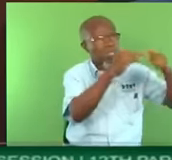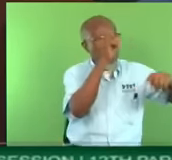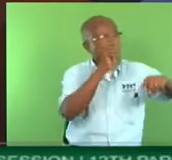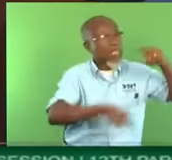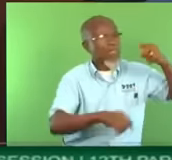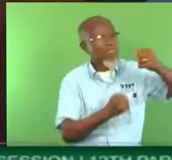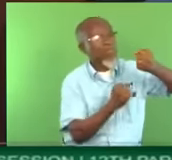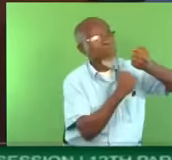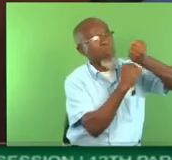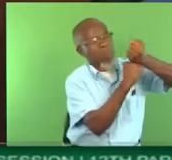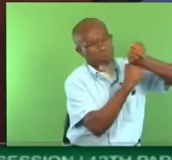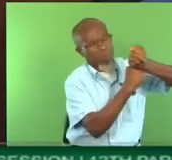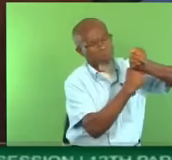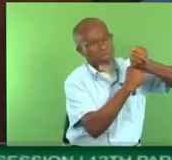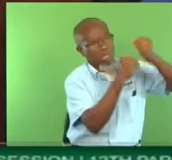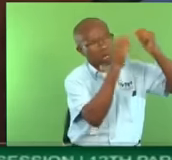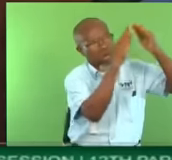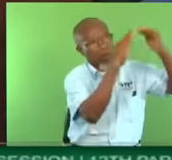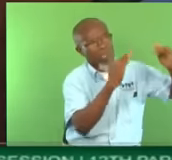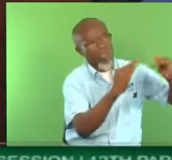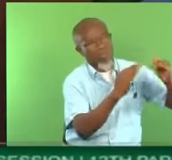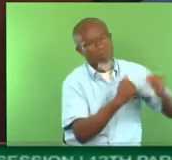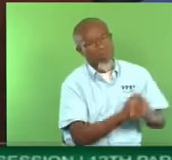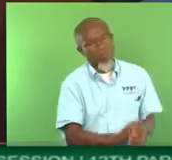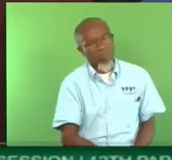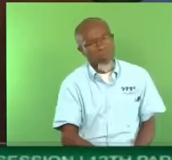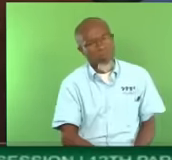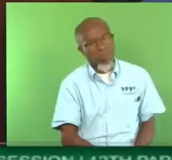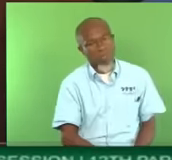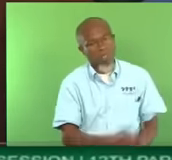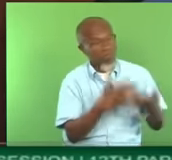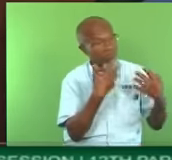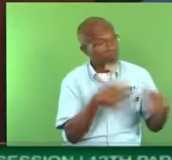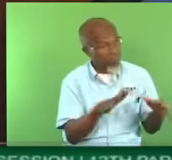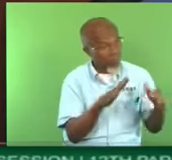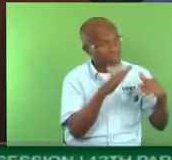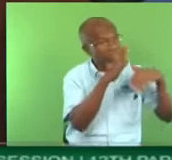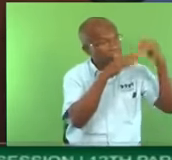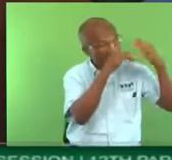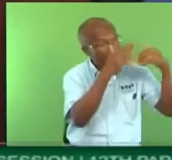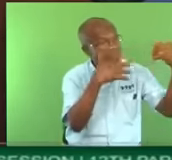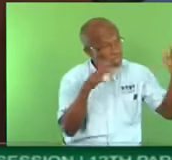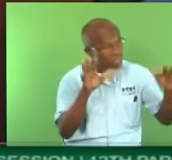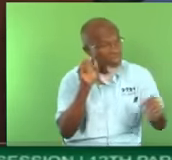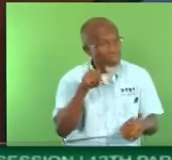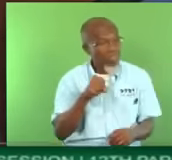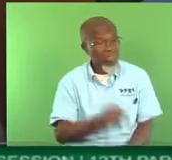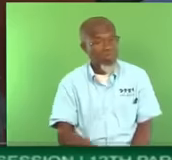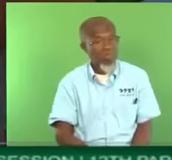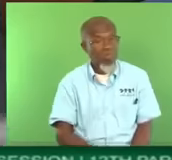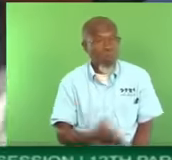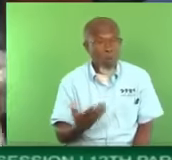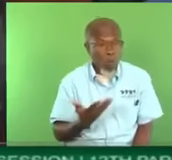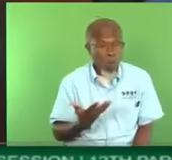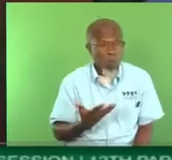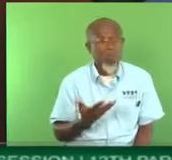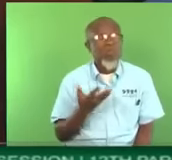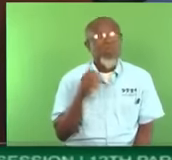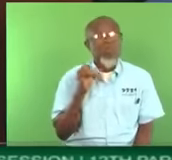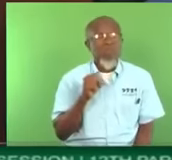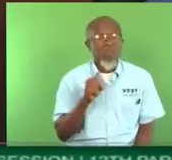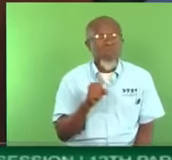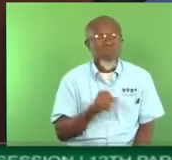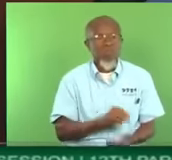-story structures. They don't bill it already. What? This, Mr. Deputy Speaker, speaks to a breach of